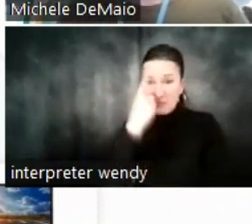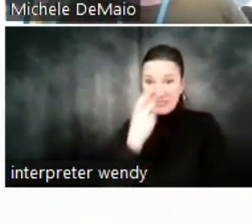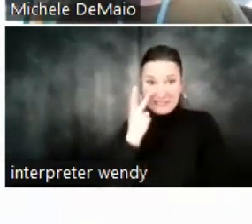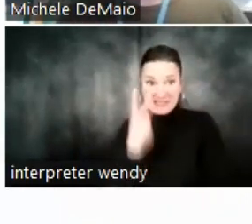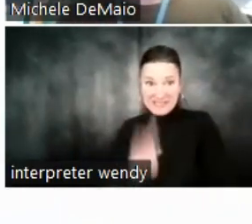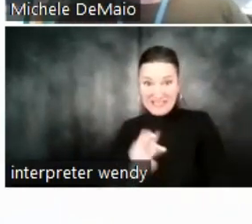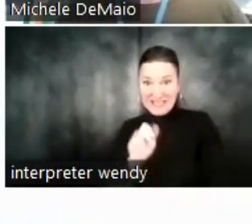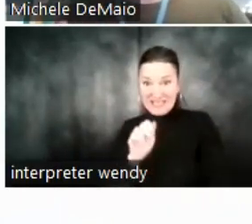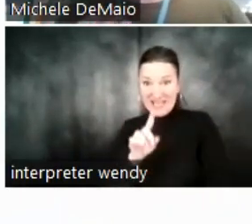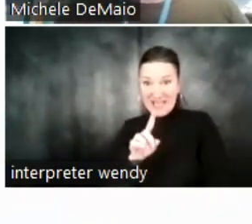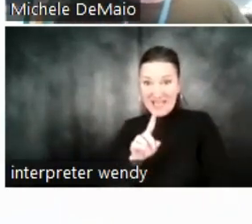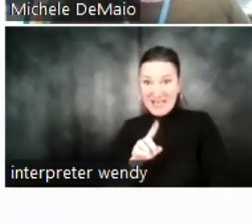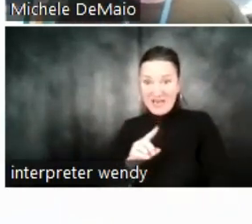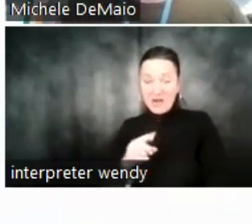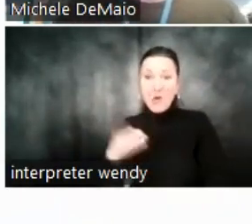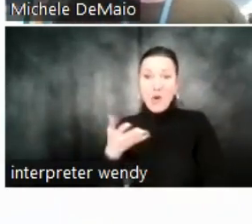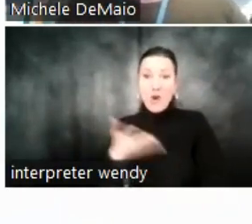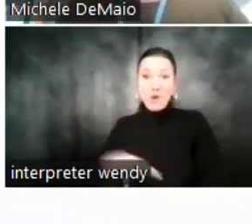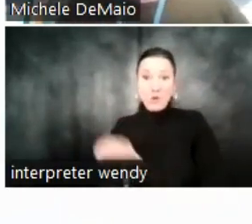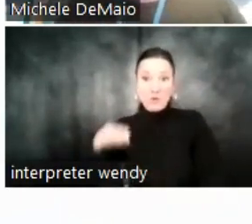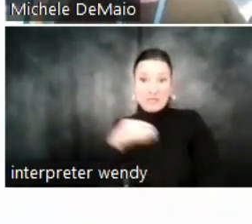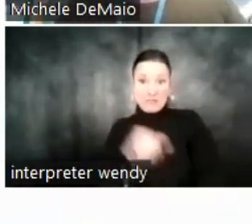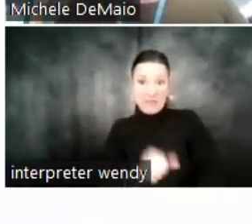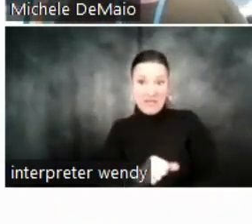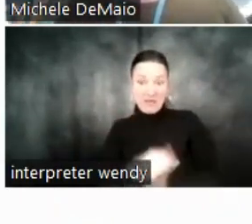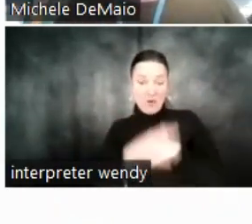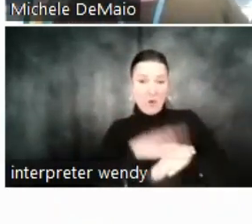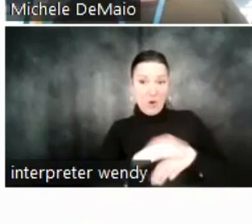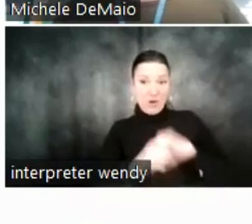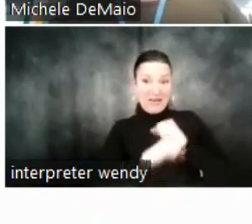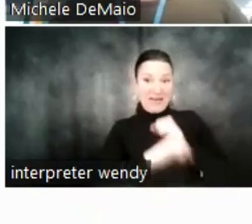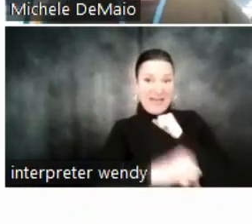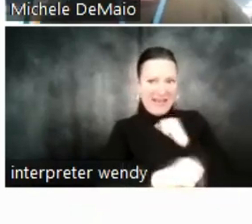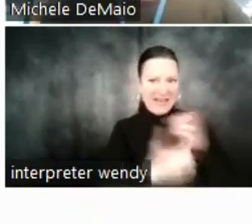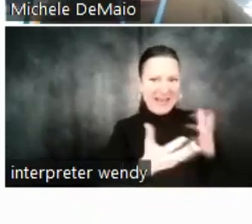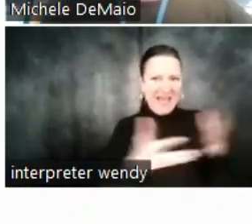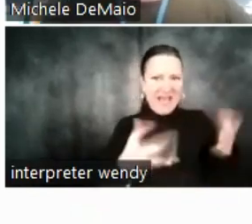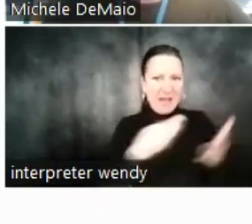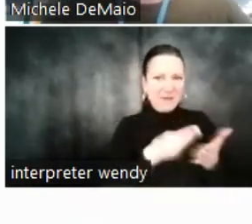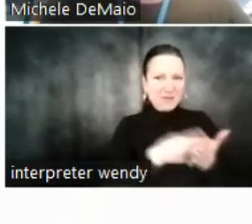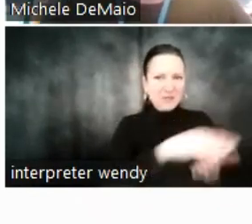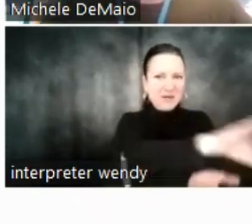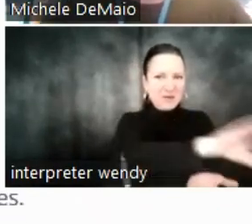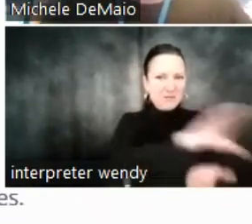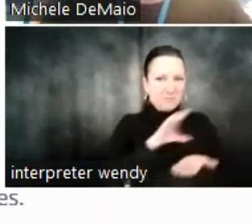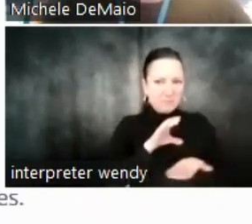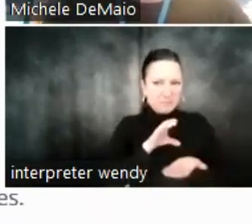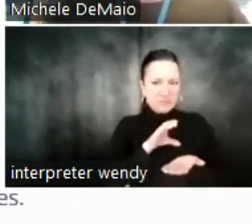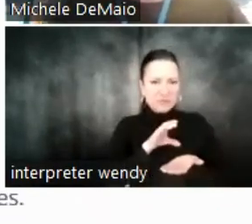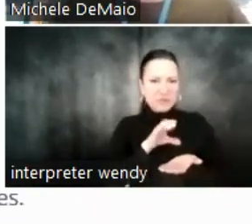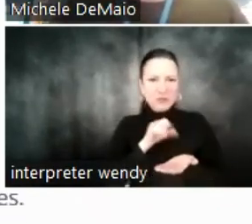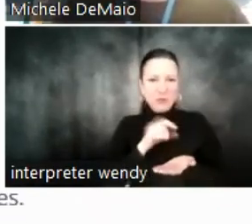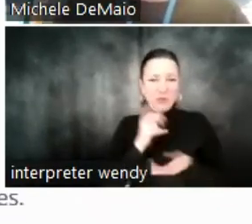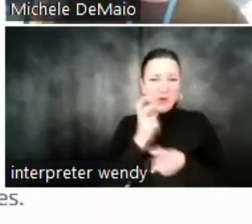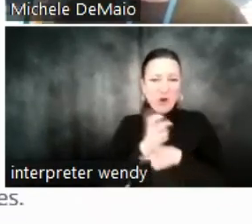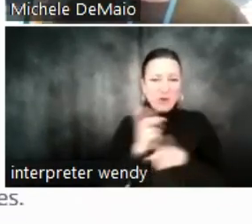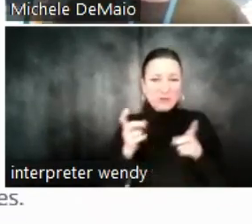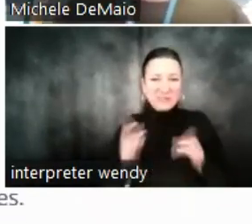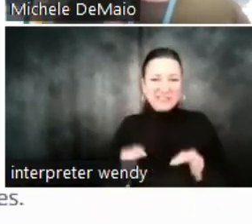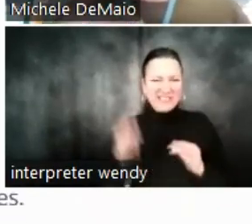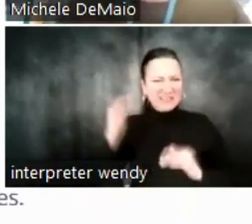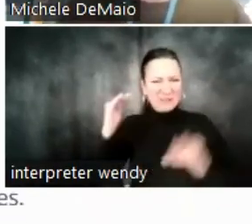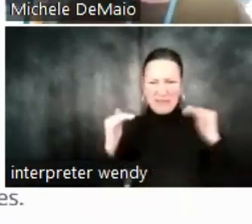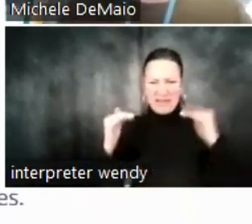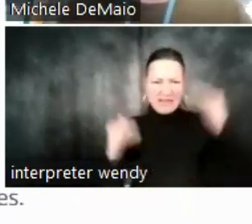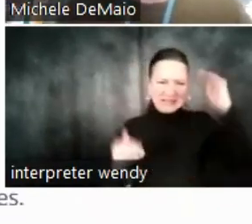on ad spend, which is how they know they're making money on an ad type. And they're not looking at the right performance indicators. So for